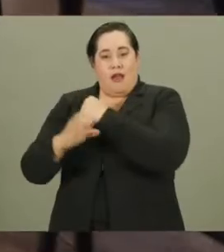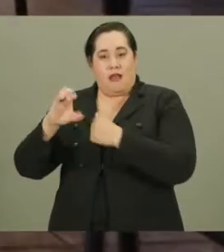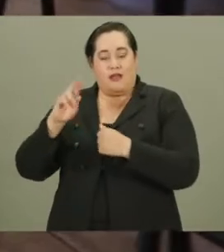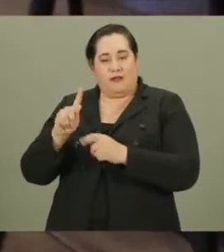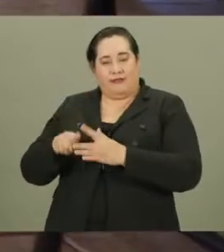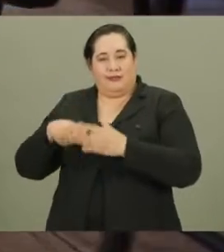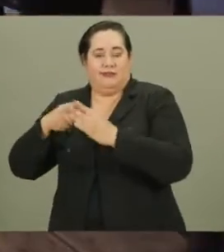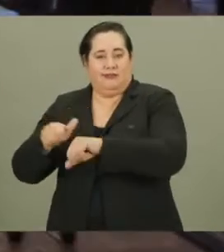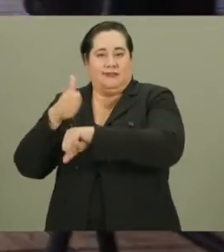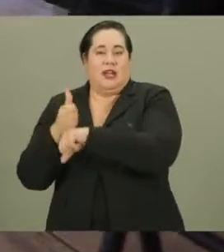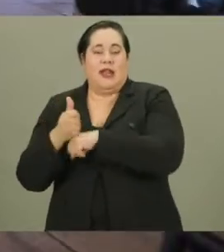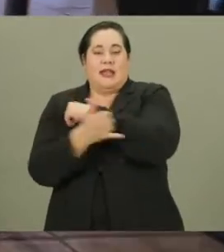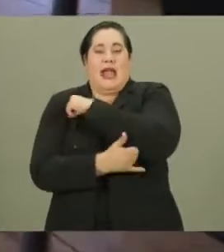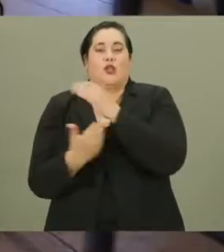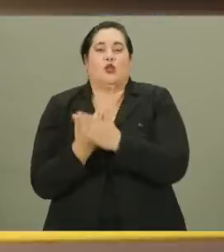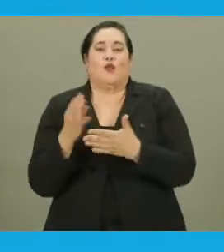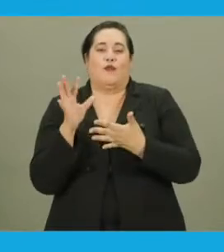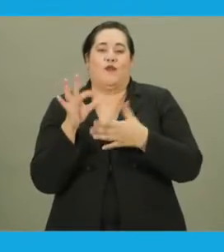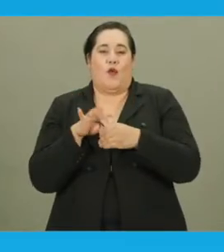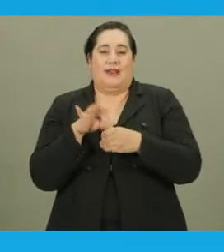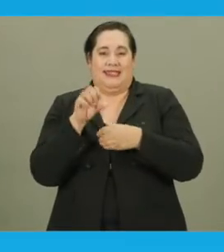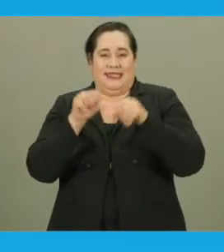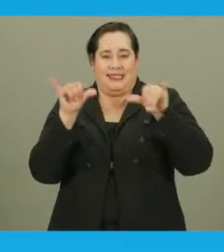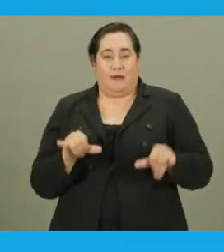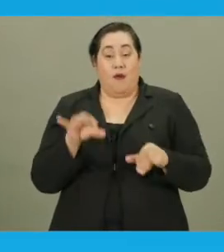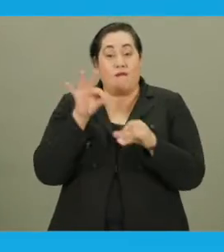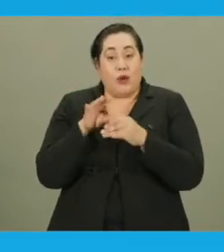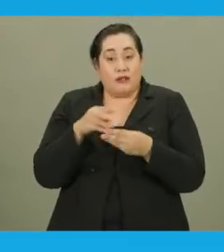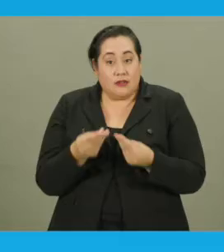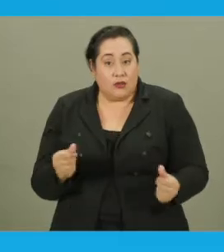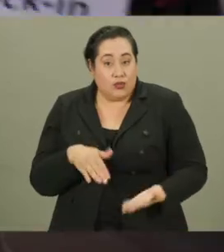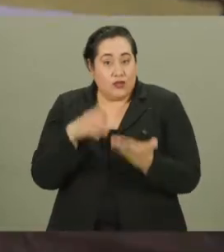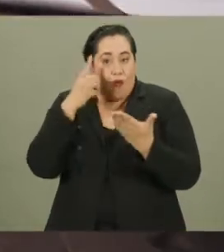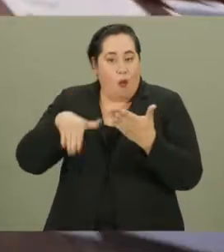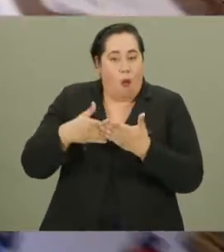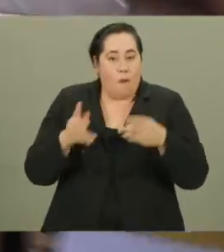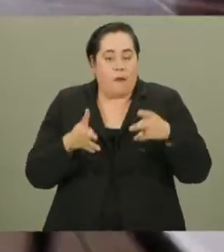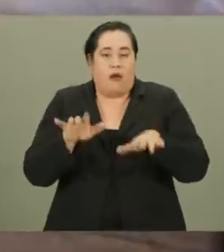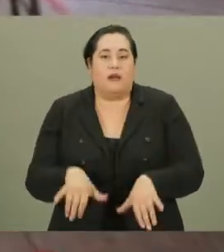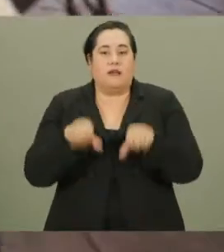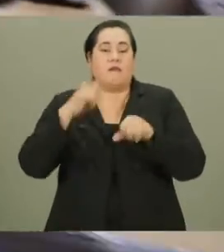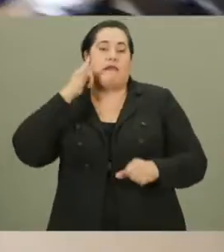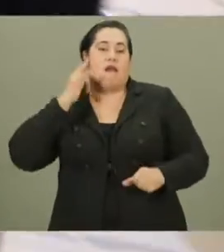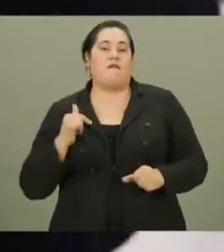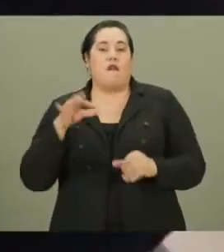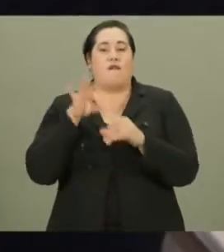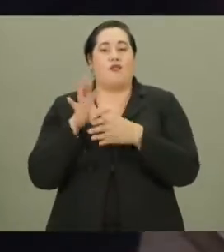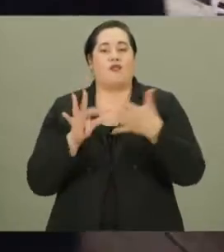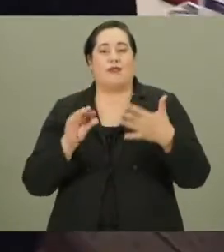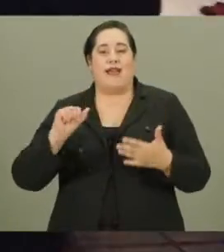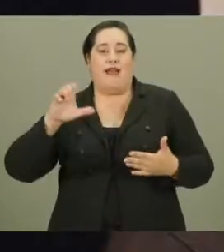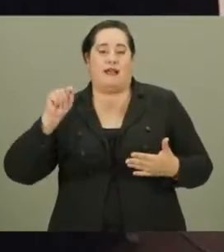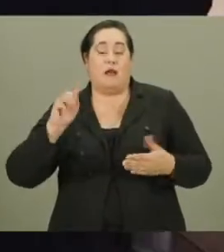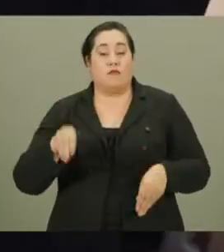implemented the county's new voting system, Voting Solutions for All People, and adopted the California Voters' Choice